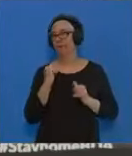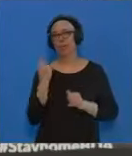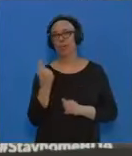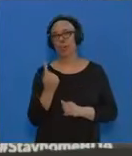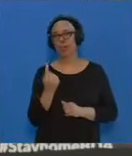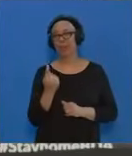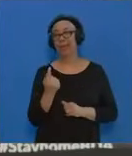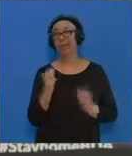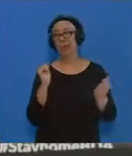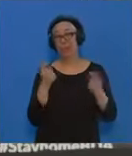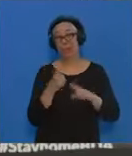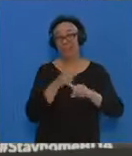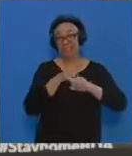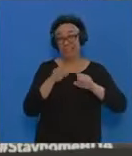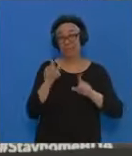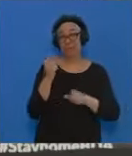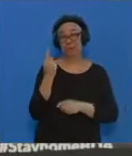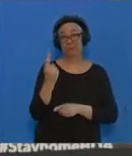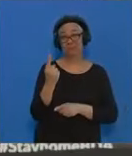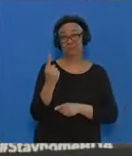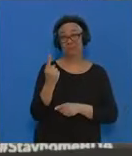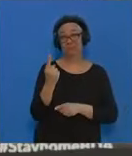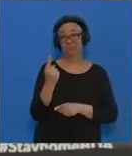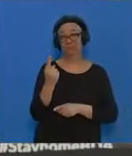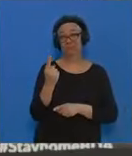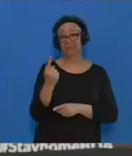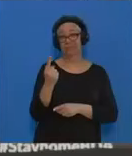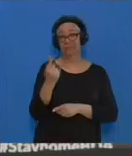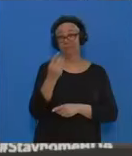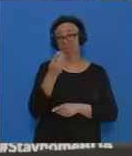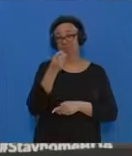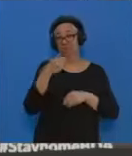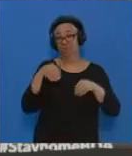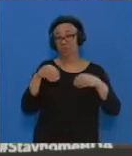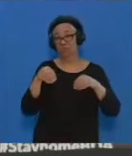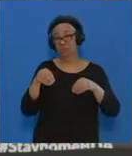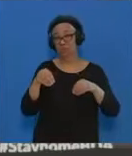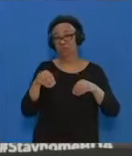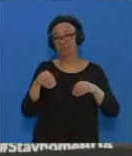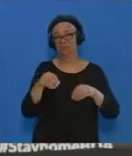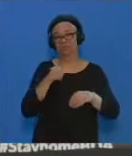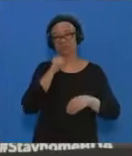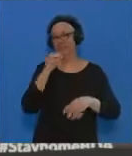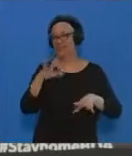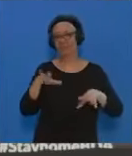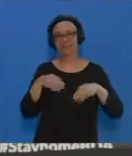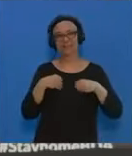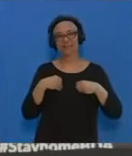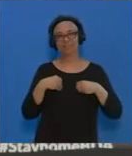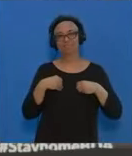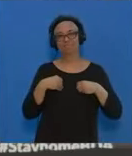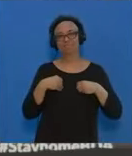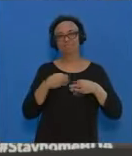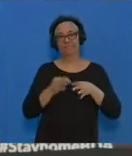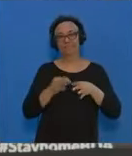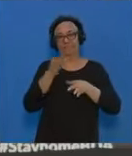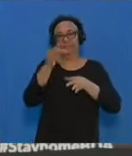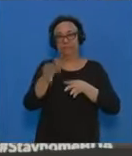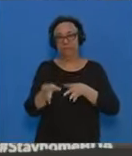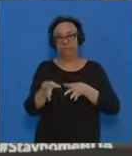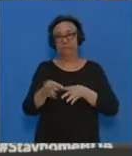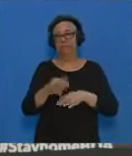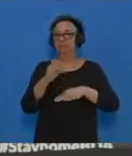did not take up the offer to extend those discount days.